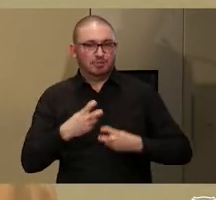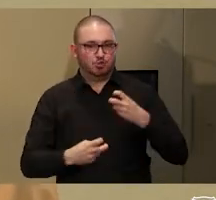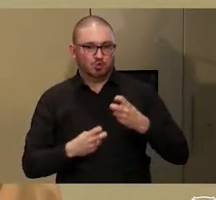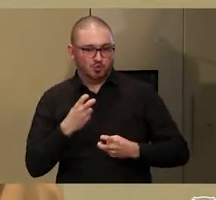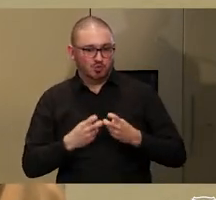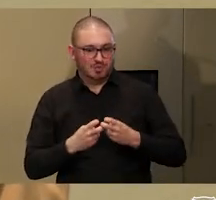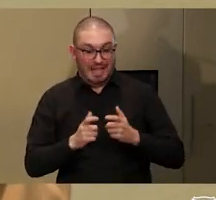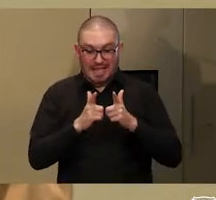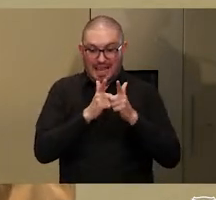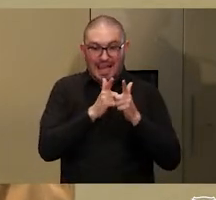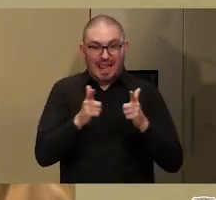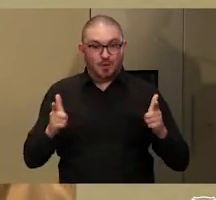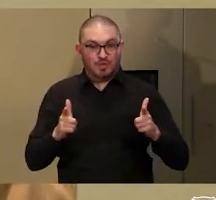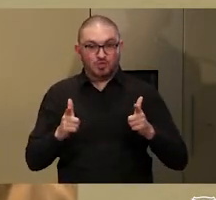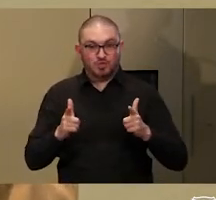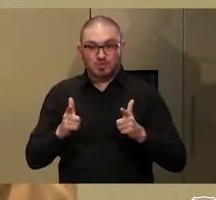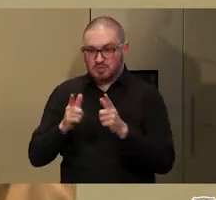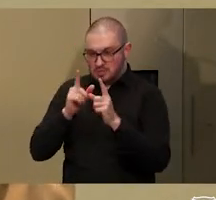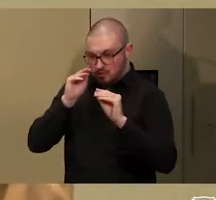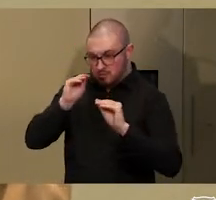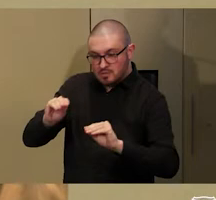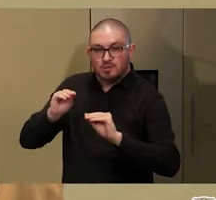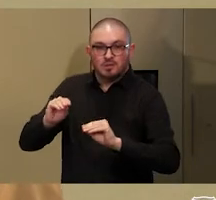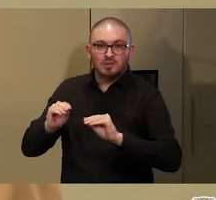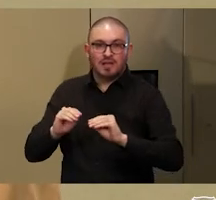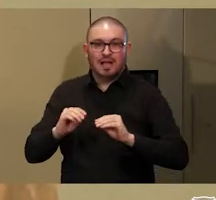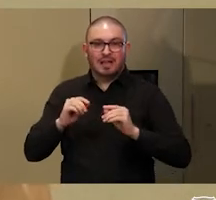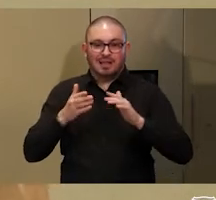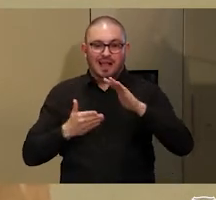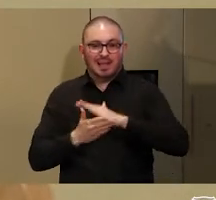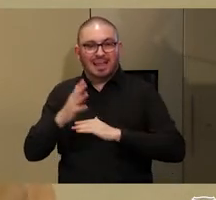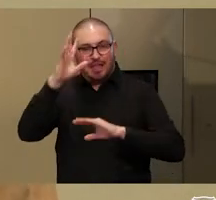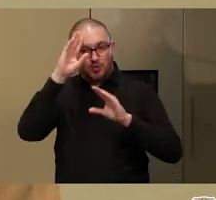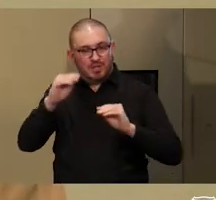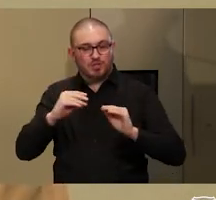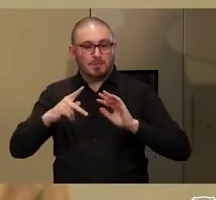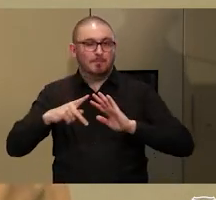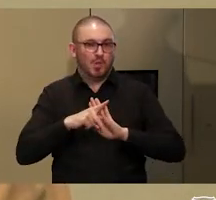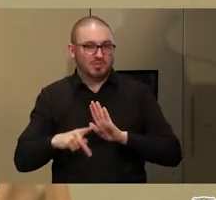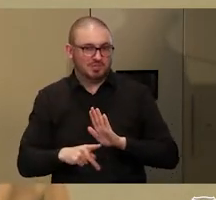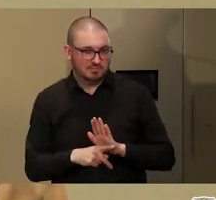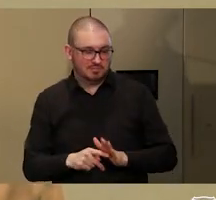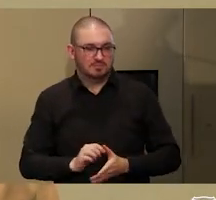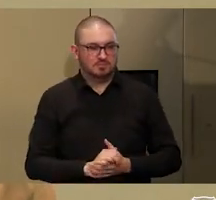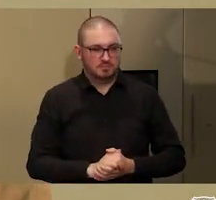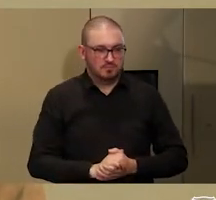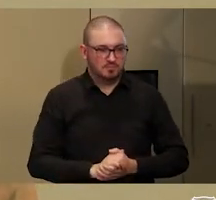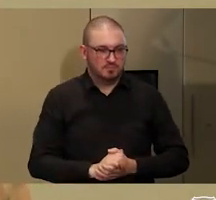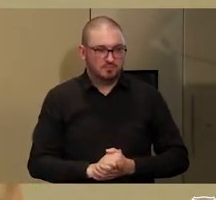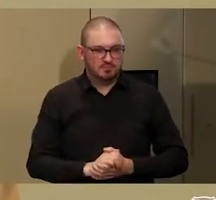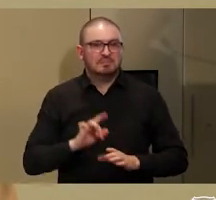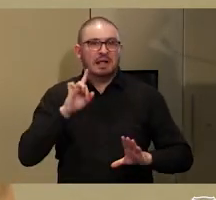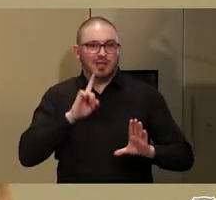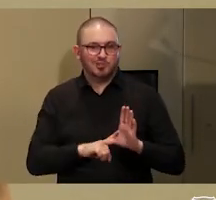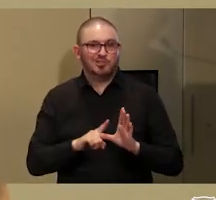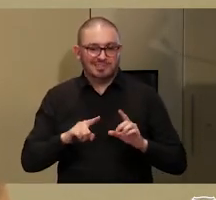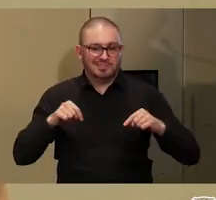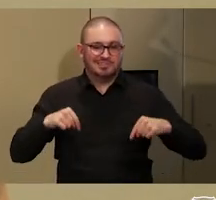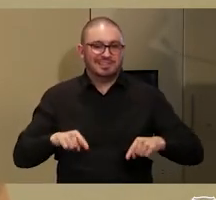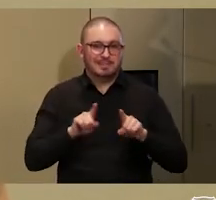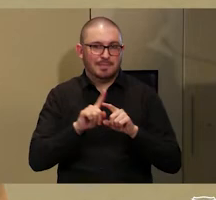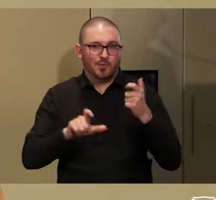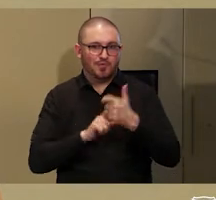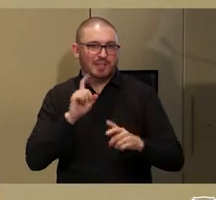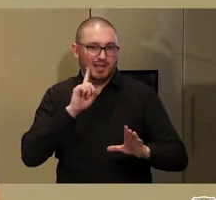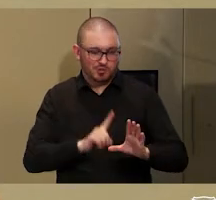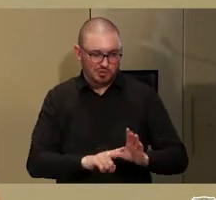of language of instruction and language in education policy. Yes, at last year's symposium.